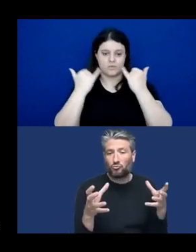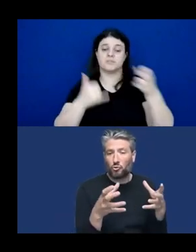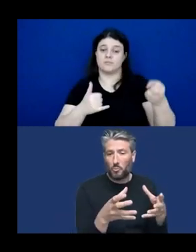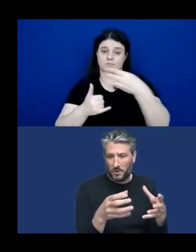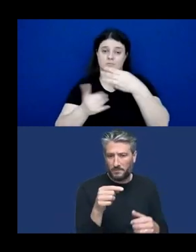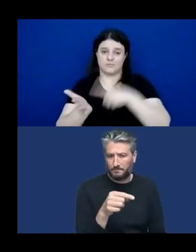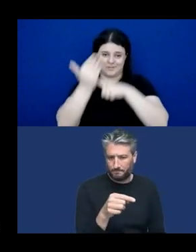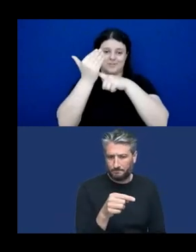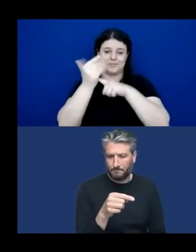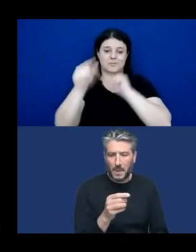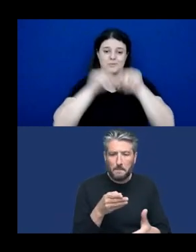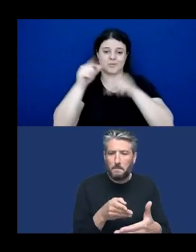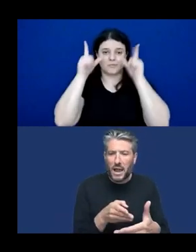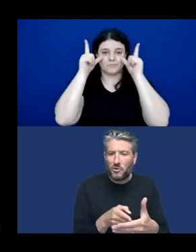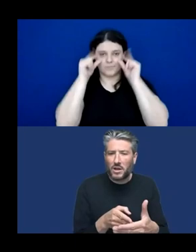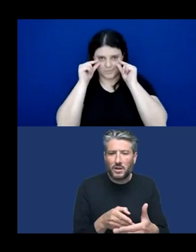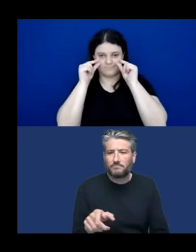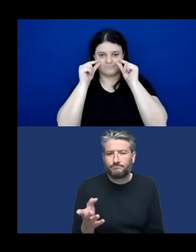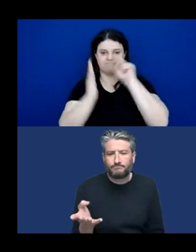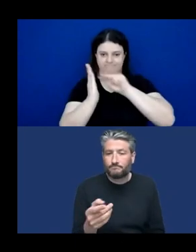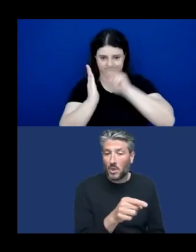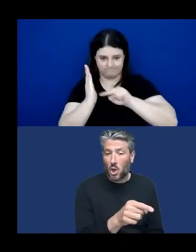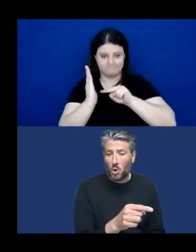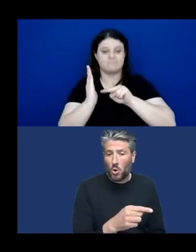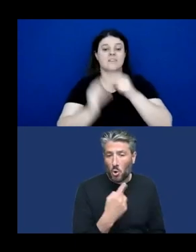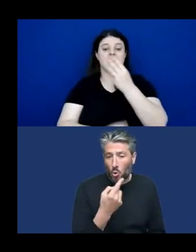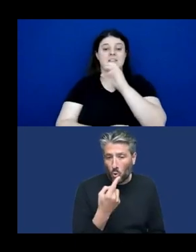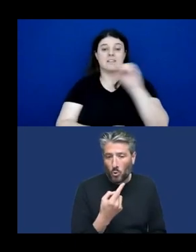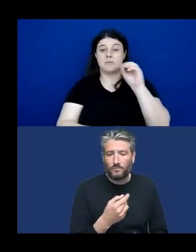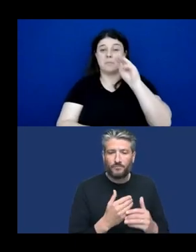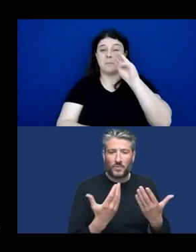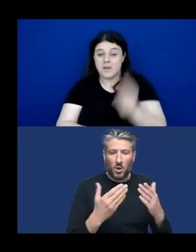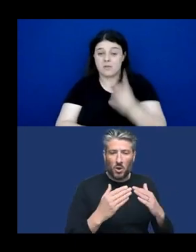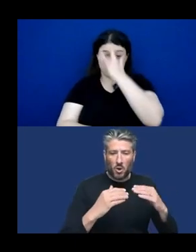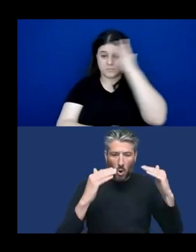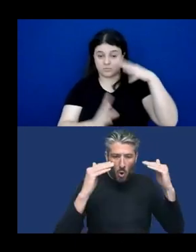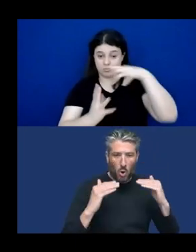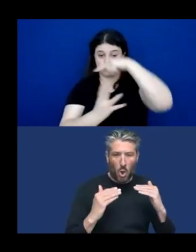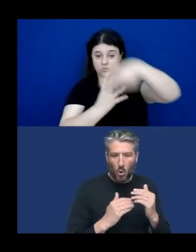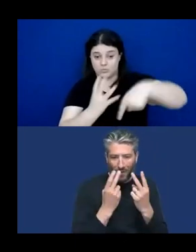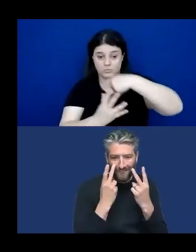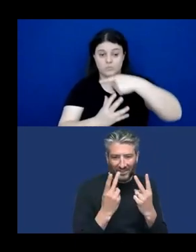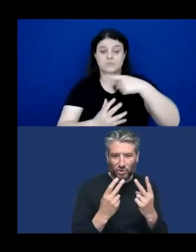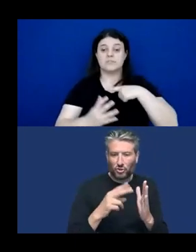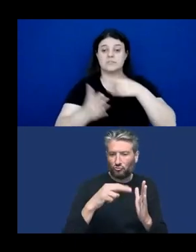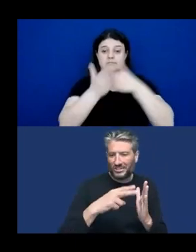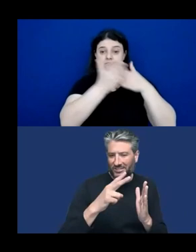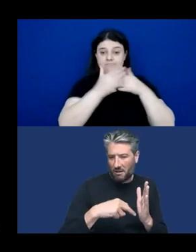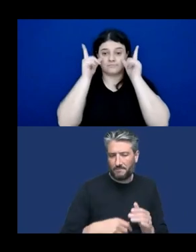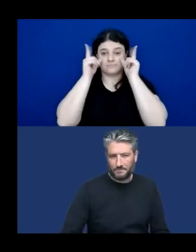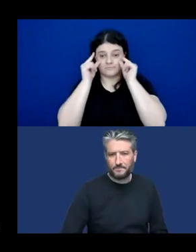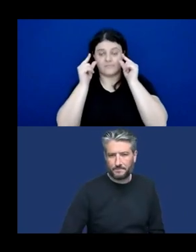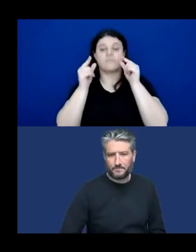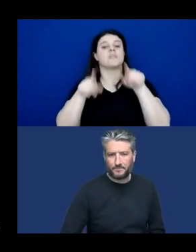low vision readers. There are about 300 million people worldwide with visual impairments, and the vast majority